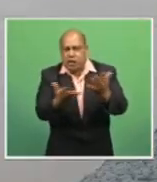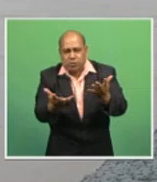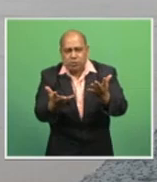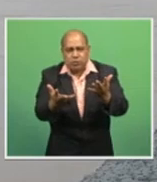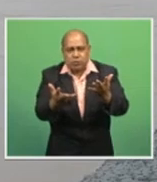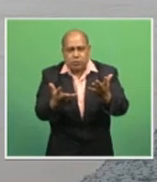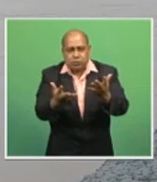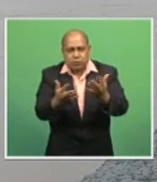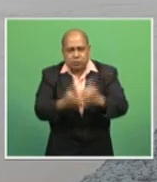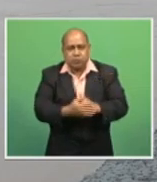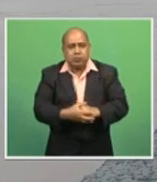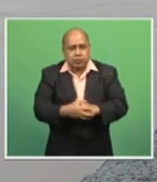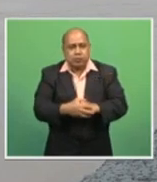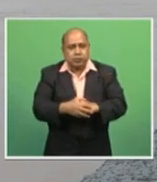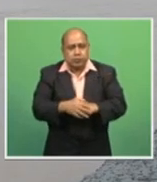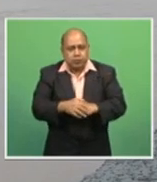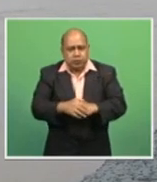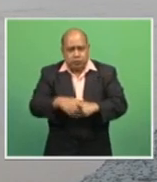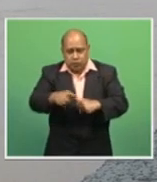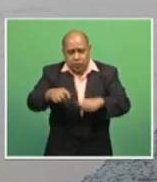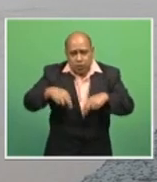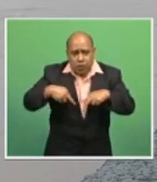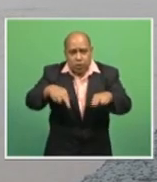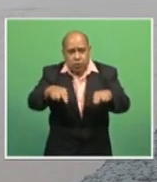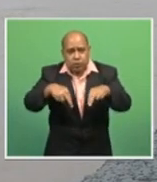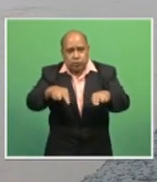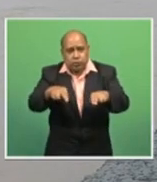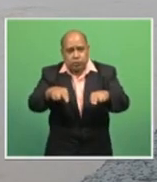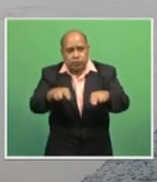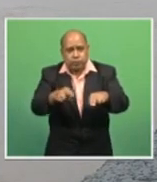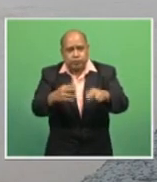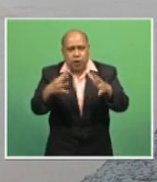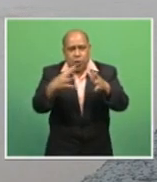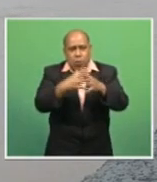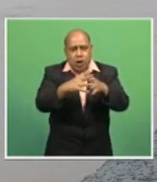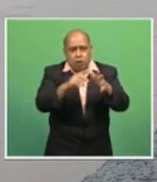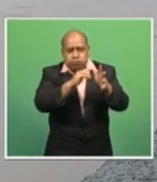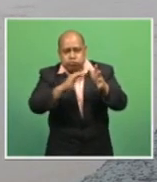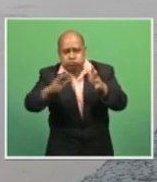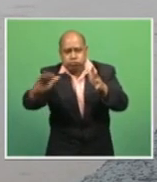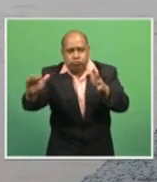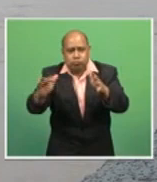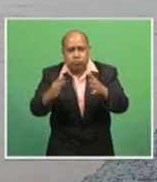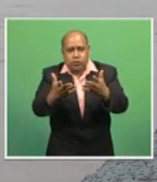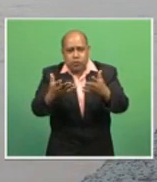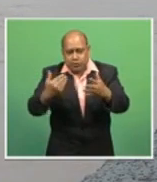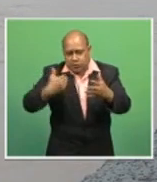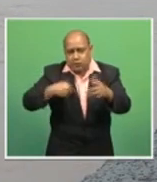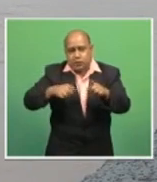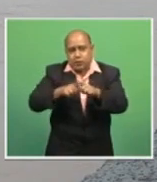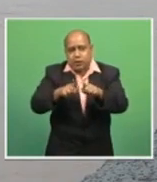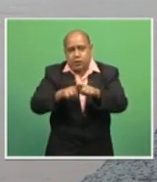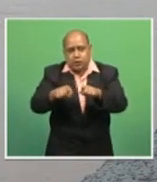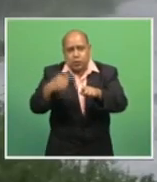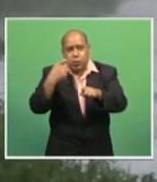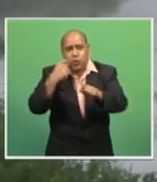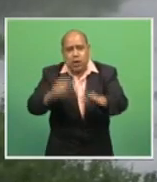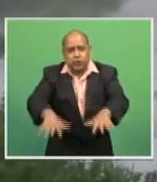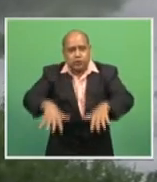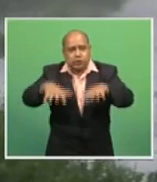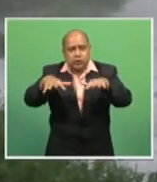The road alongside Waimanu River has also been affected by rising waters, resulting in one-way traffic.